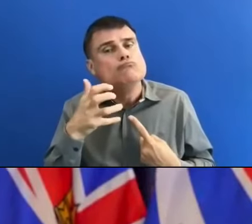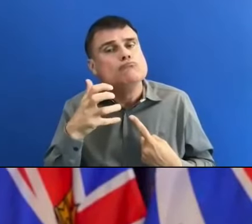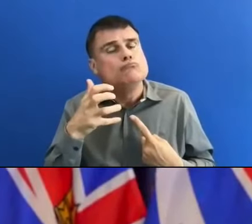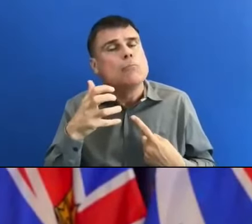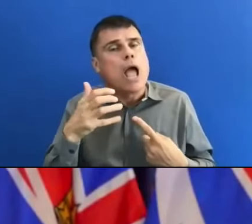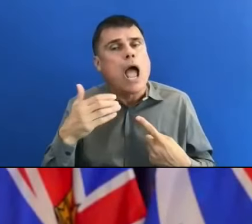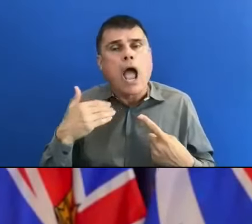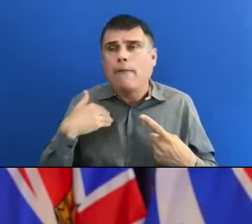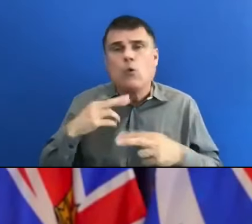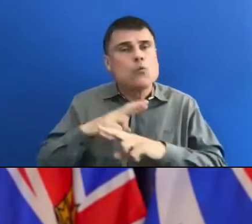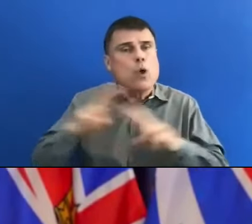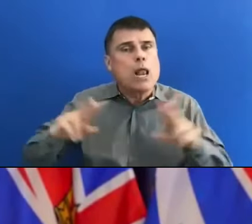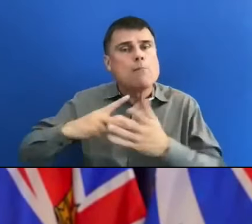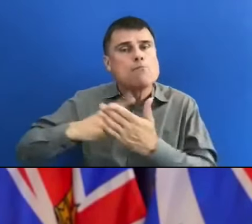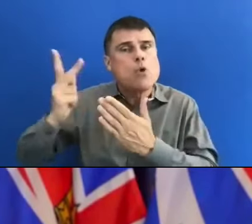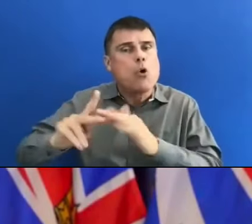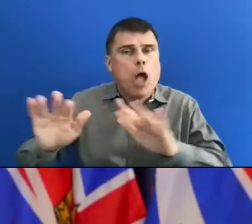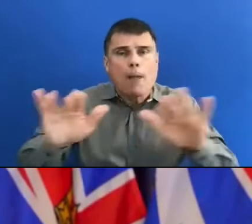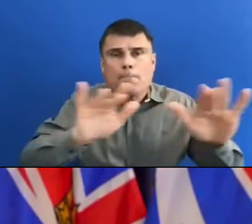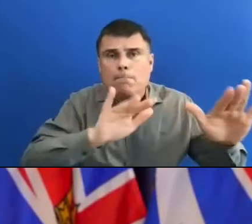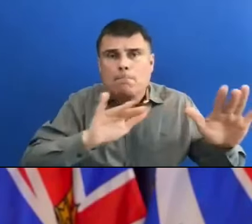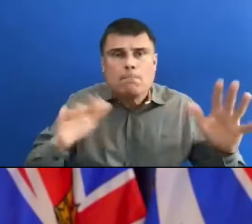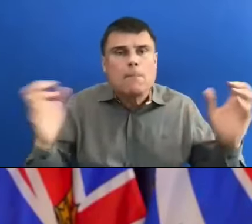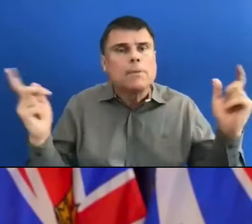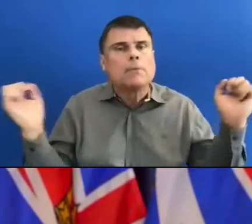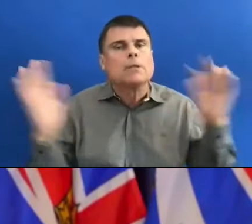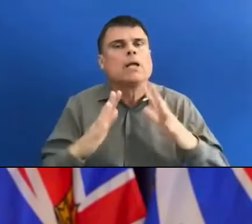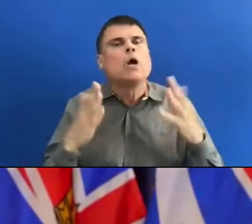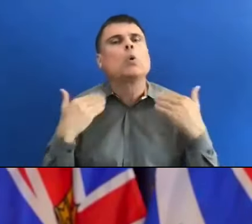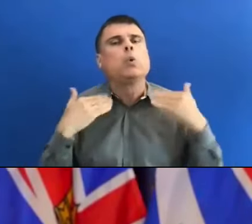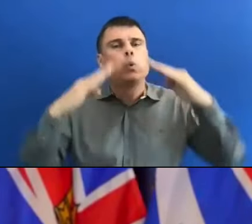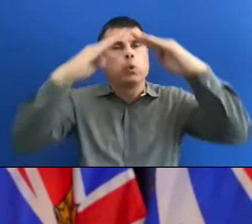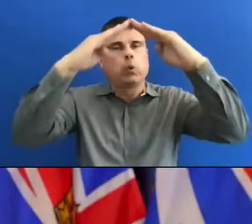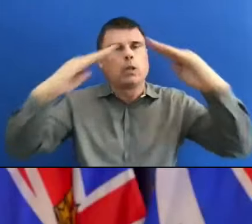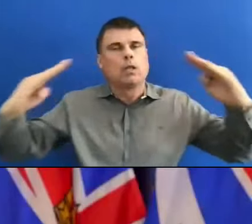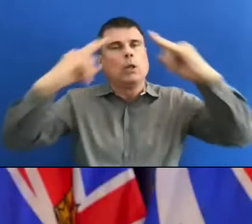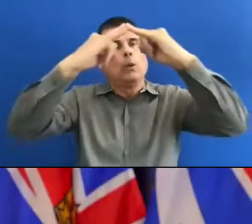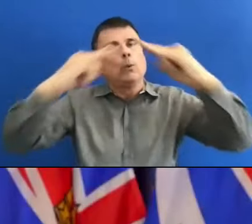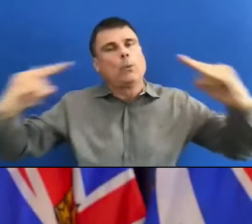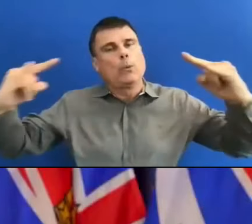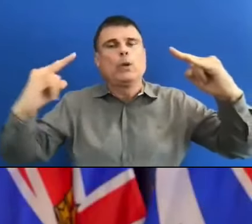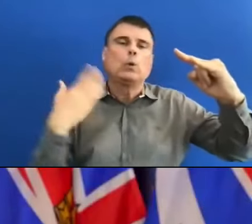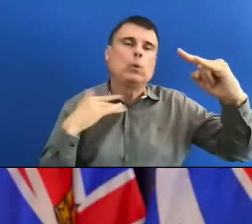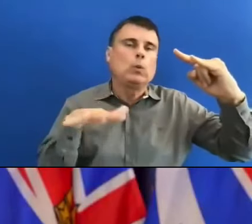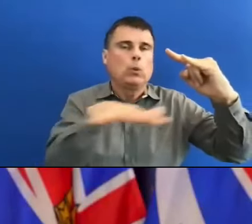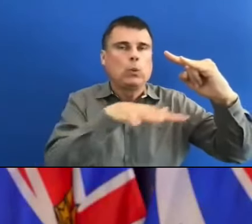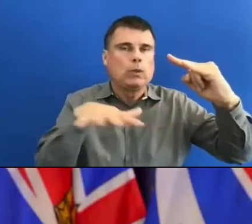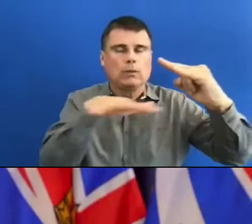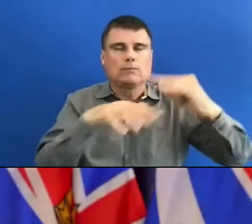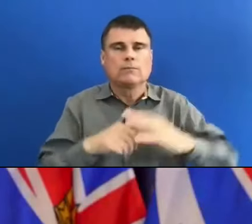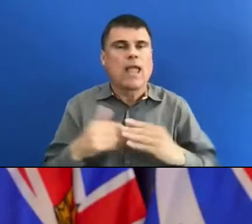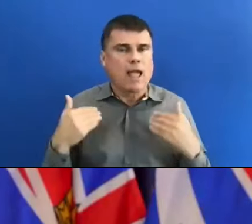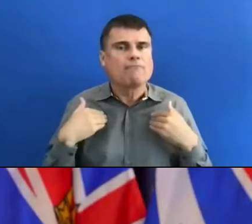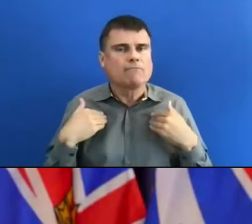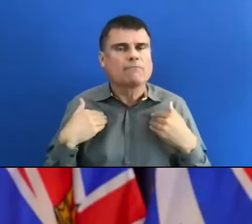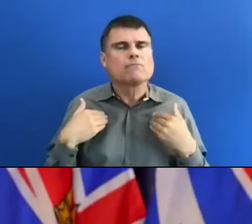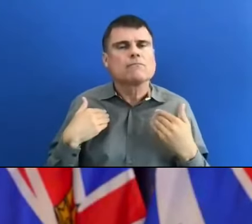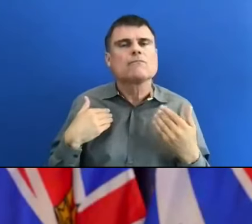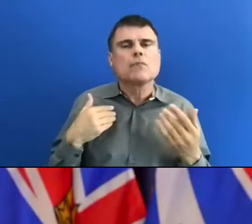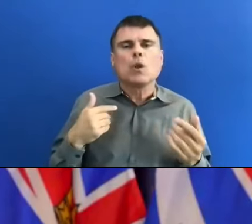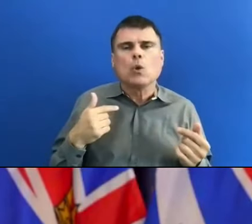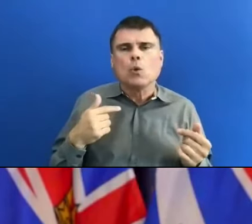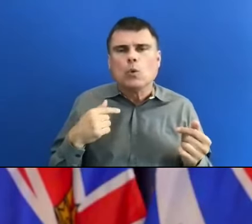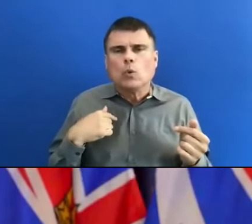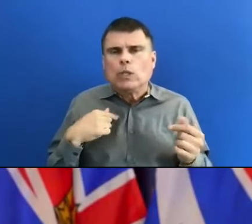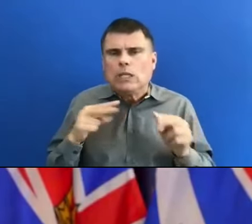on them to come to cooling centres, ensuring that we're checking up on the people we care about and the people that we know may well be in distress.